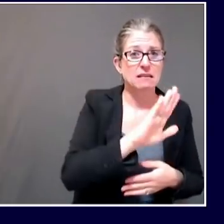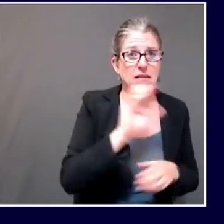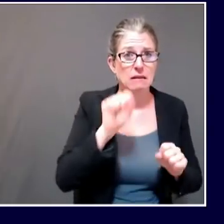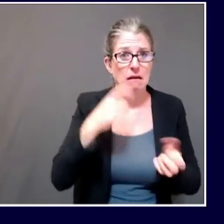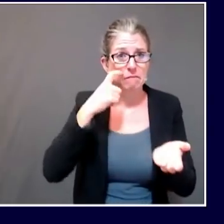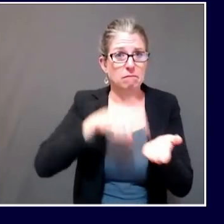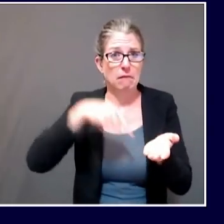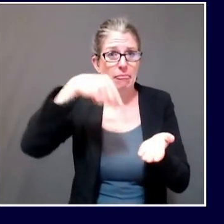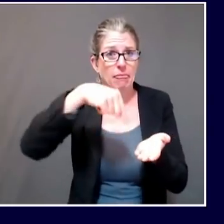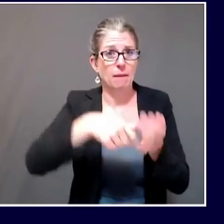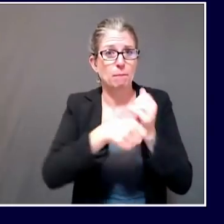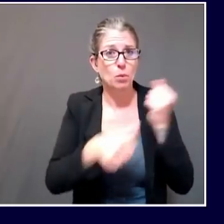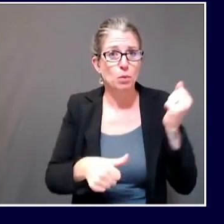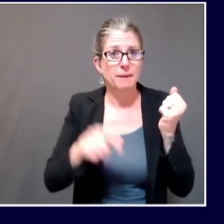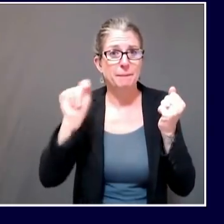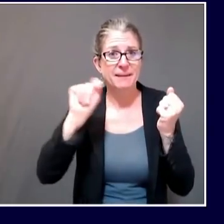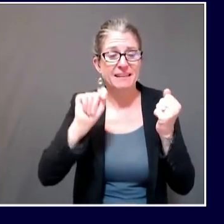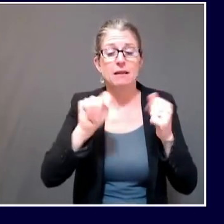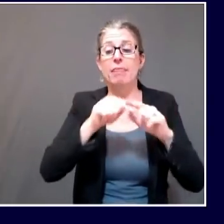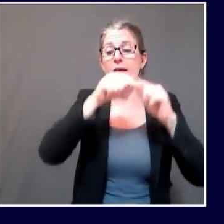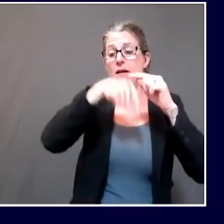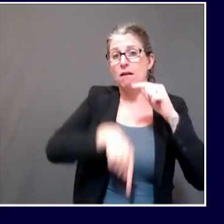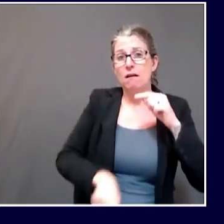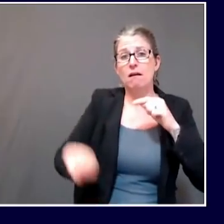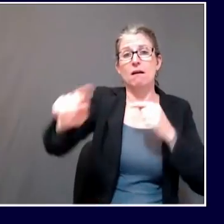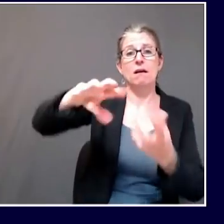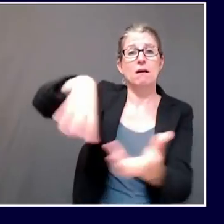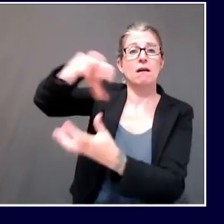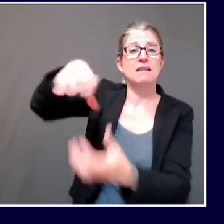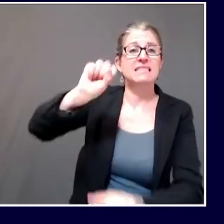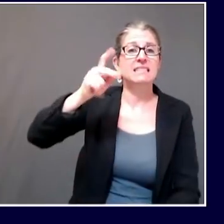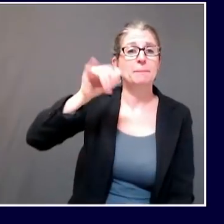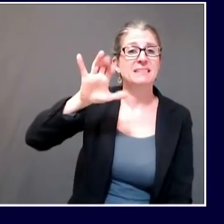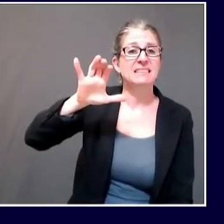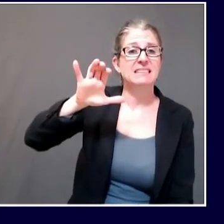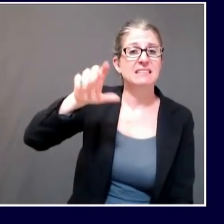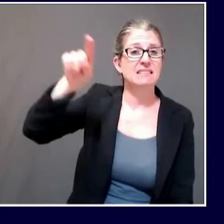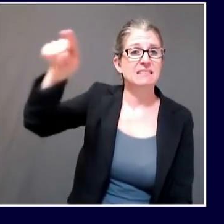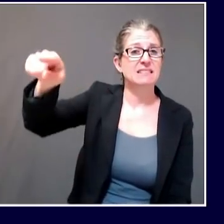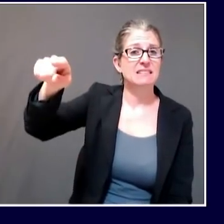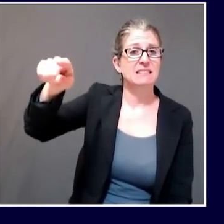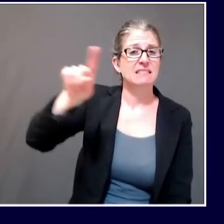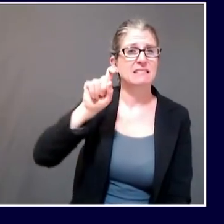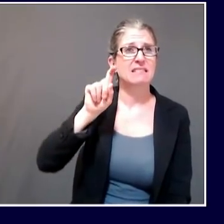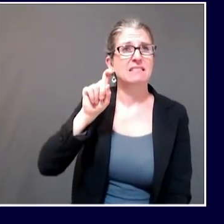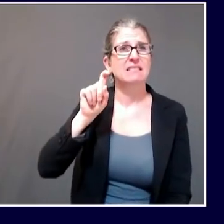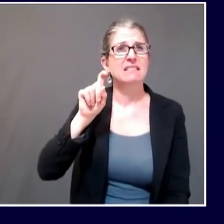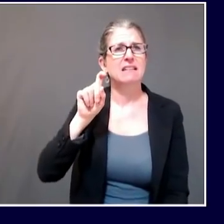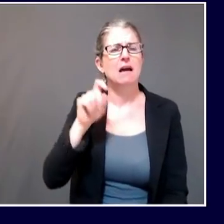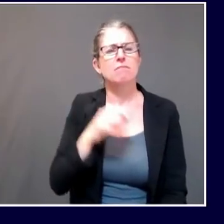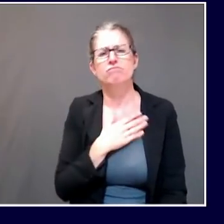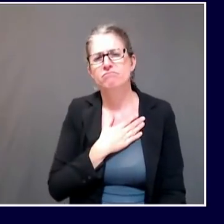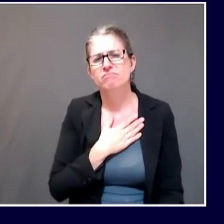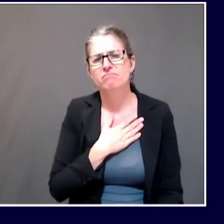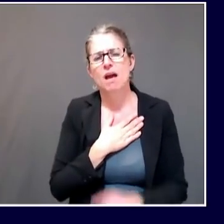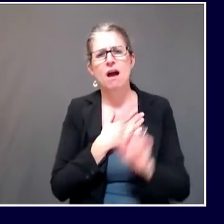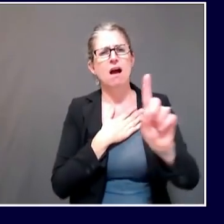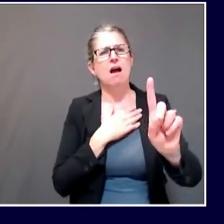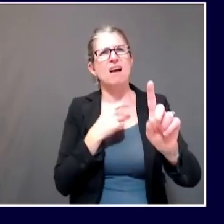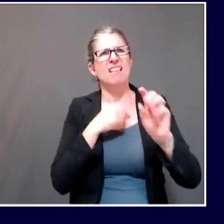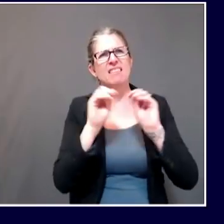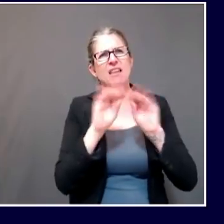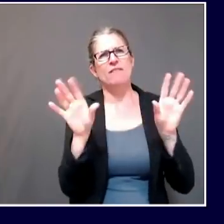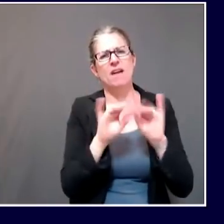I want to make sure I'm very clear with you. Going back several months now, going back three months now, our recommendation